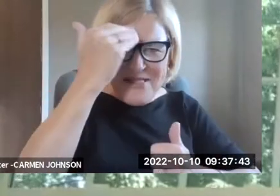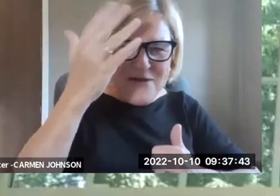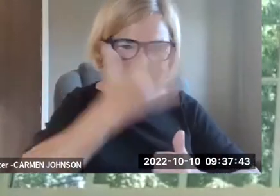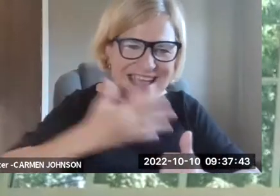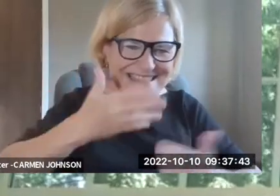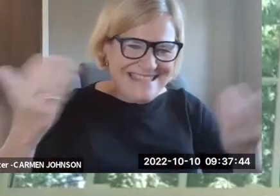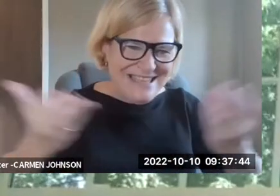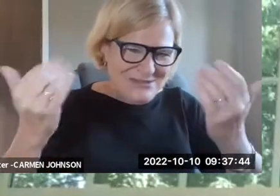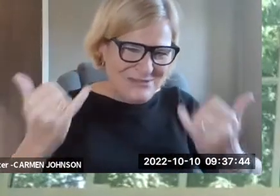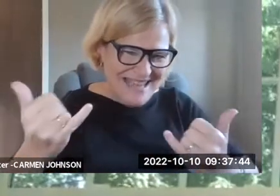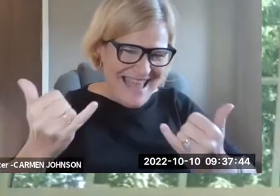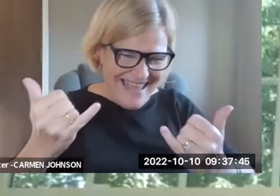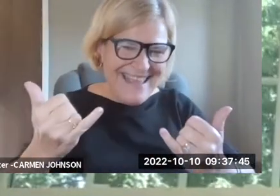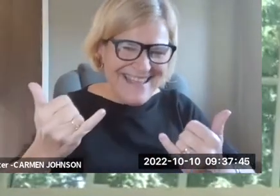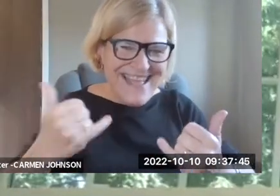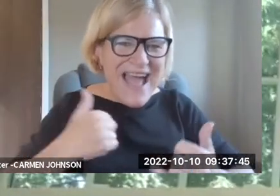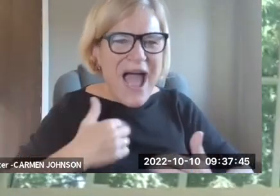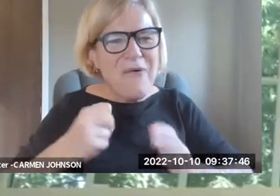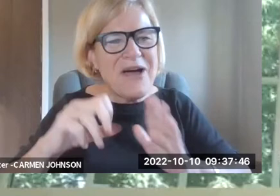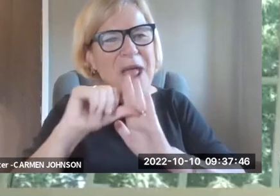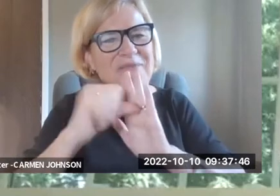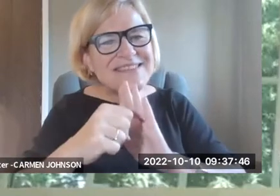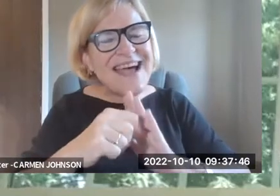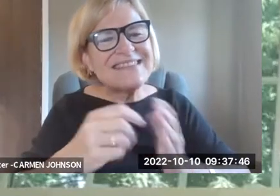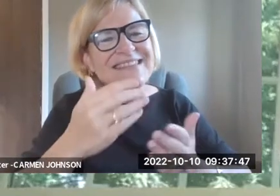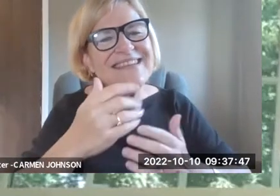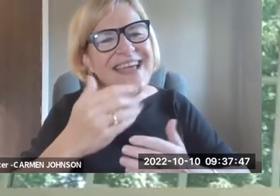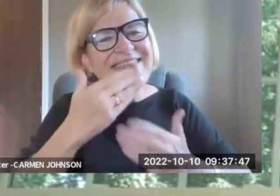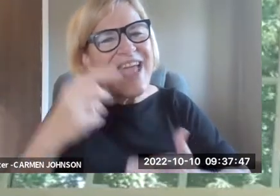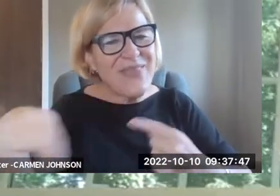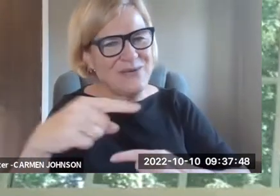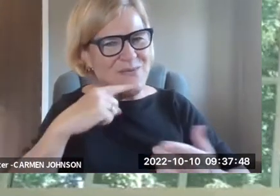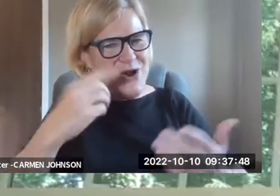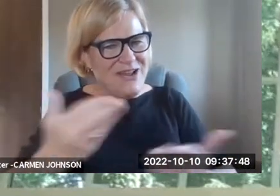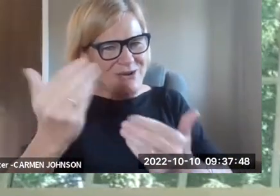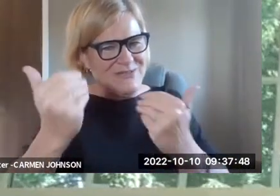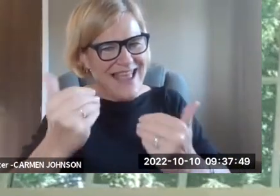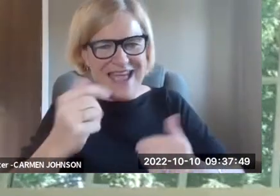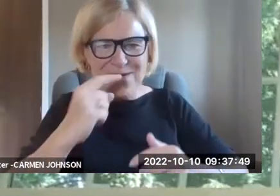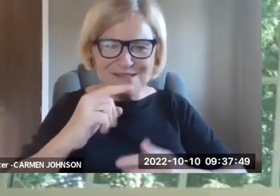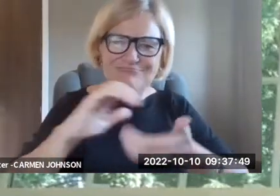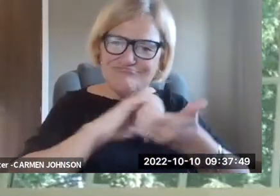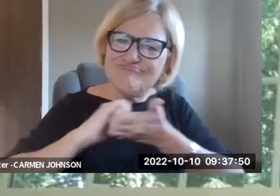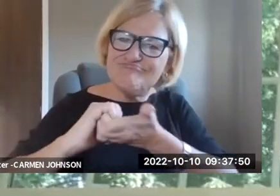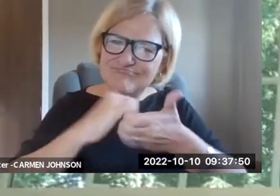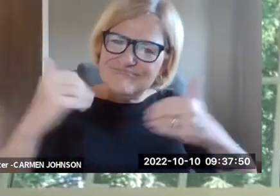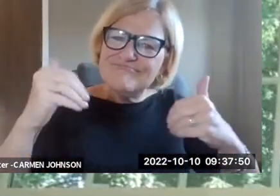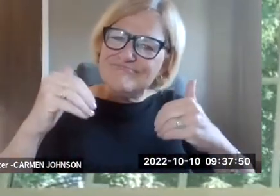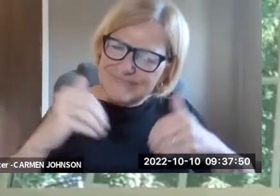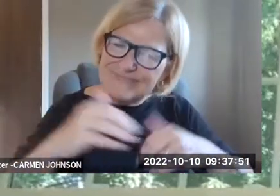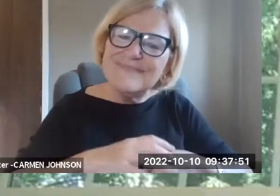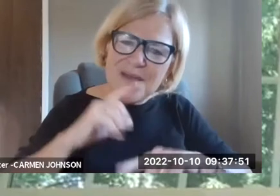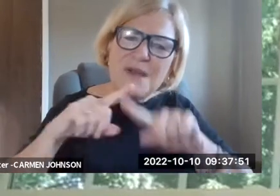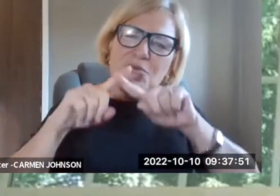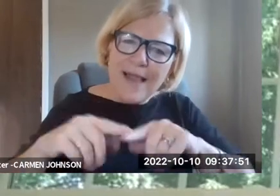crucial role, um, in helping guide these recommendations. I see many other familiar faces here today. So, um, I do want to